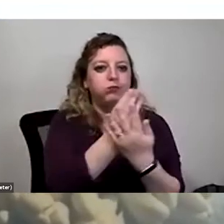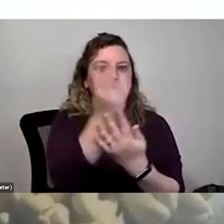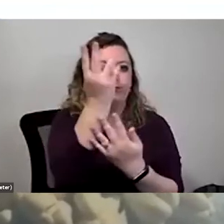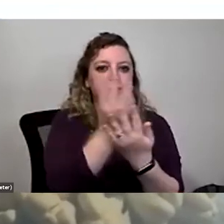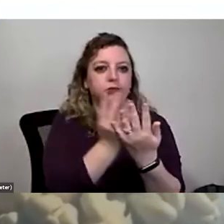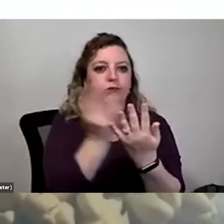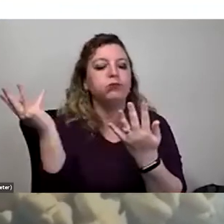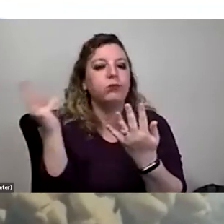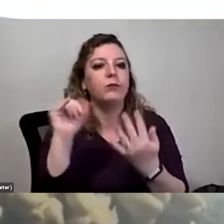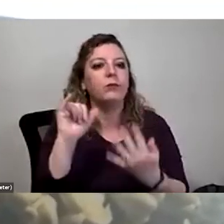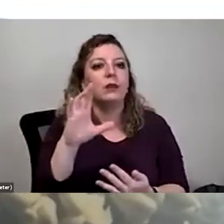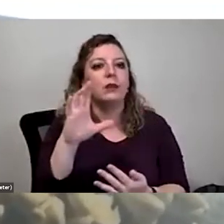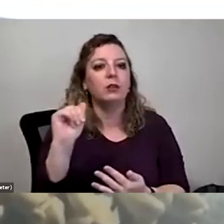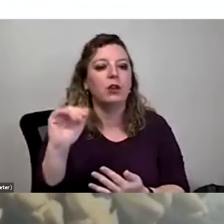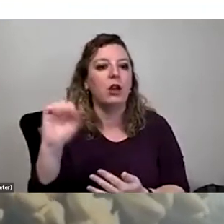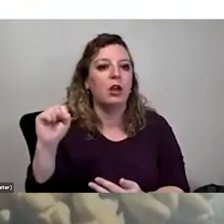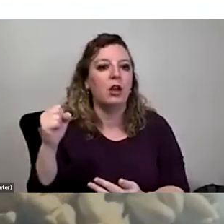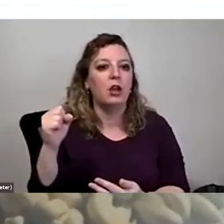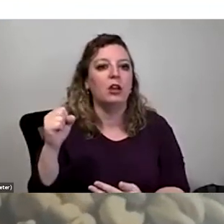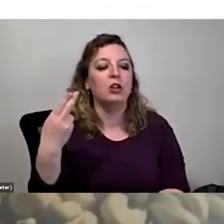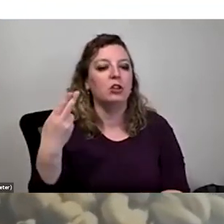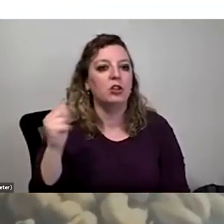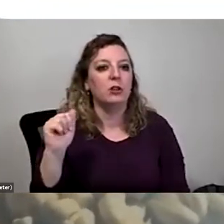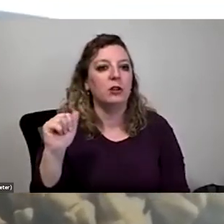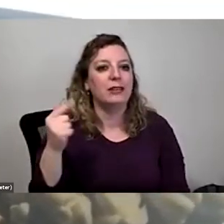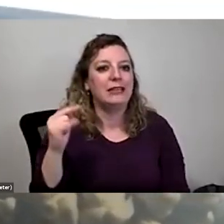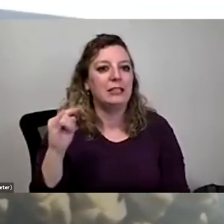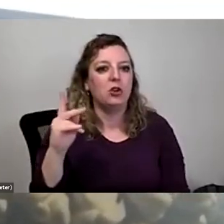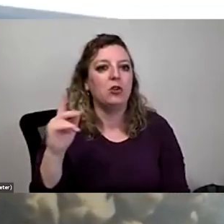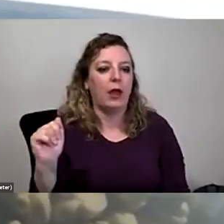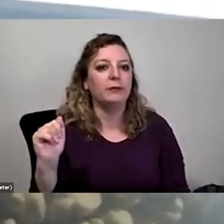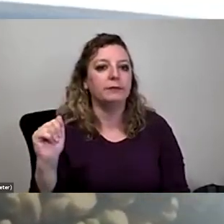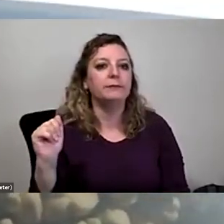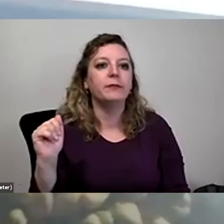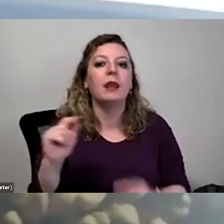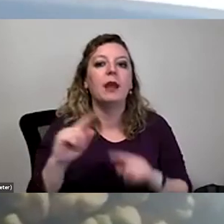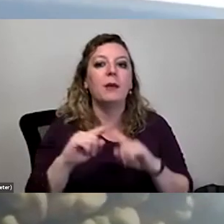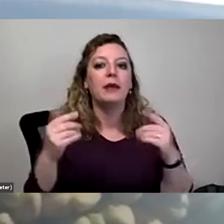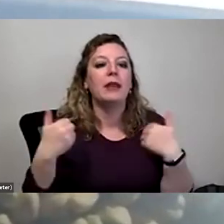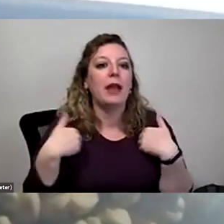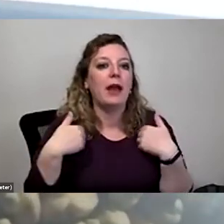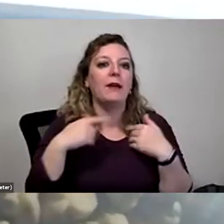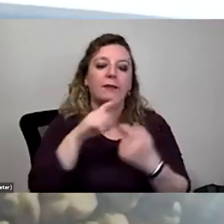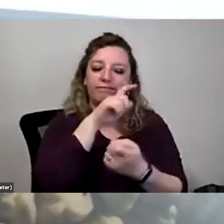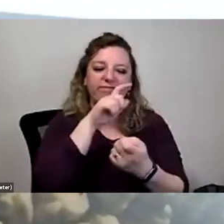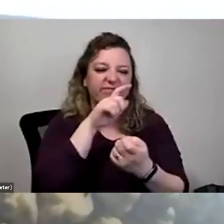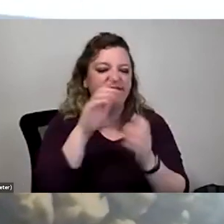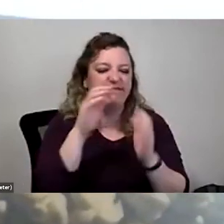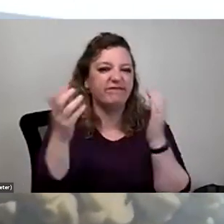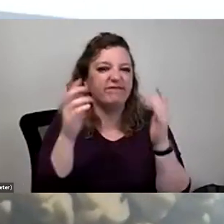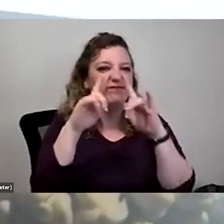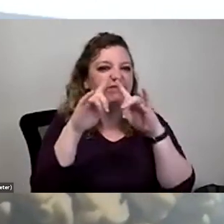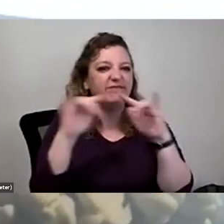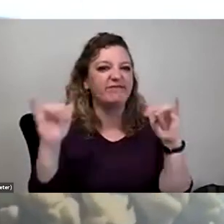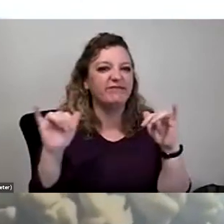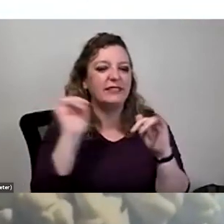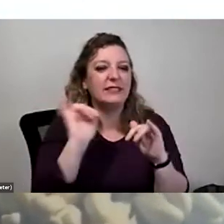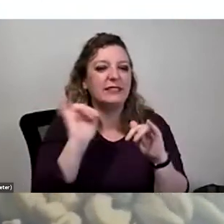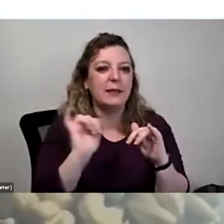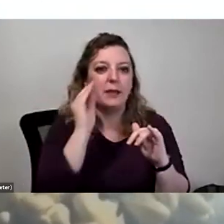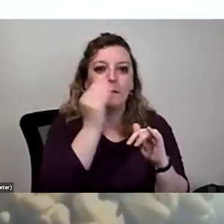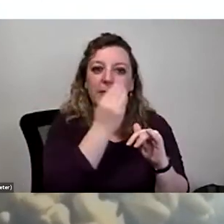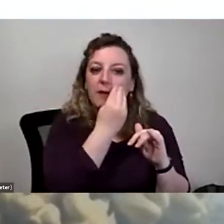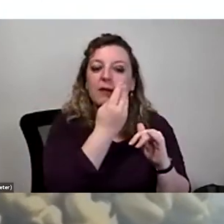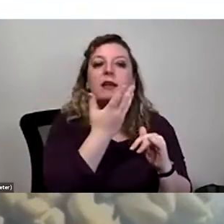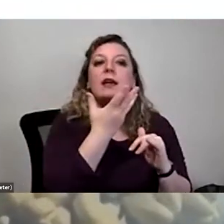shidigara. I don't know what shidigara means. I should probably look that up. Um, but they have very similar flowers and they are pollinated by